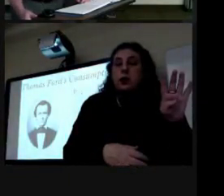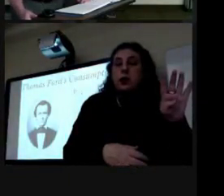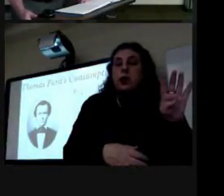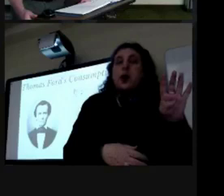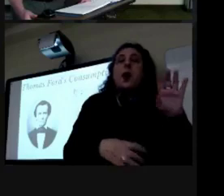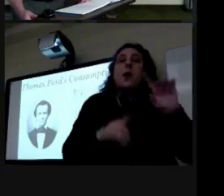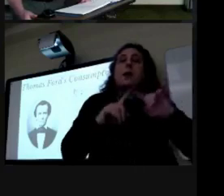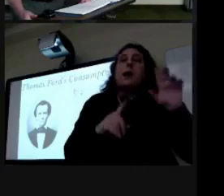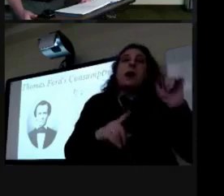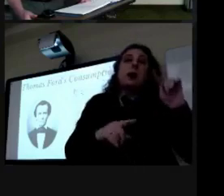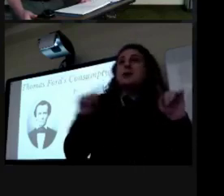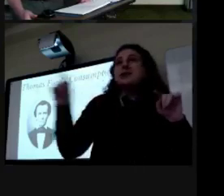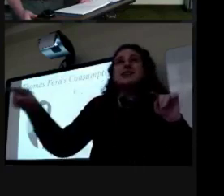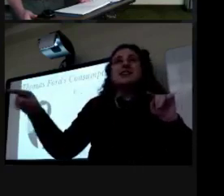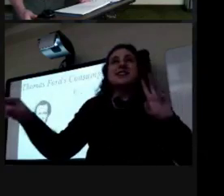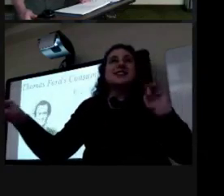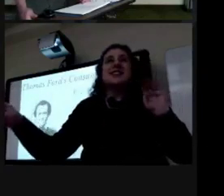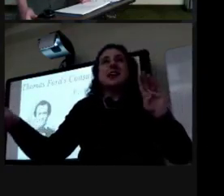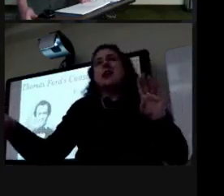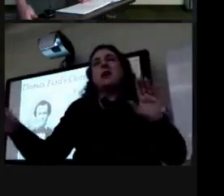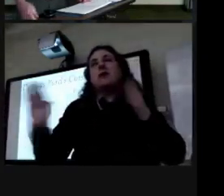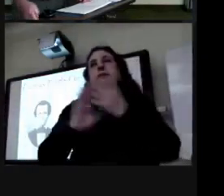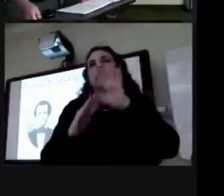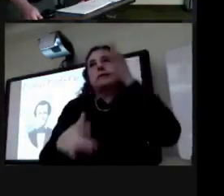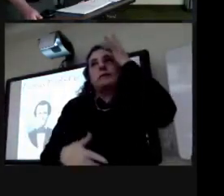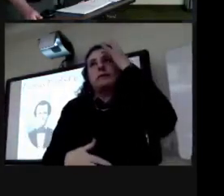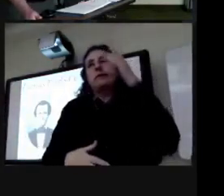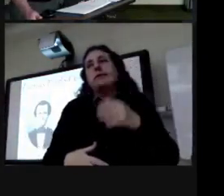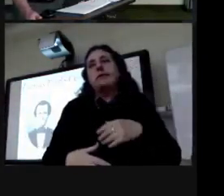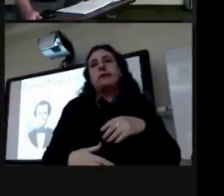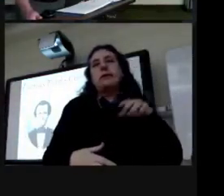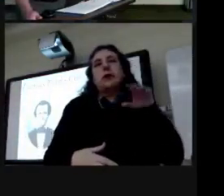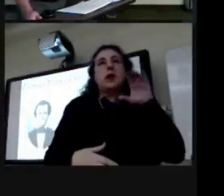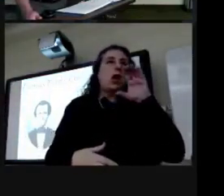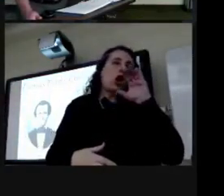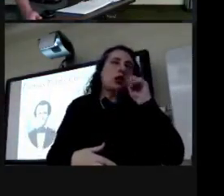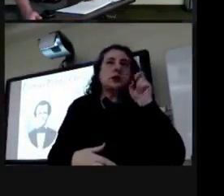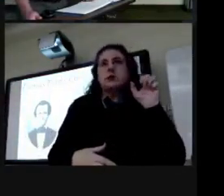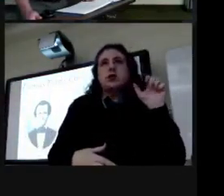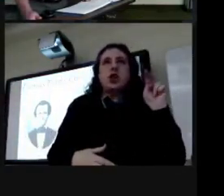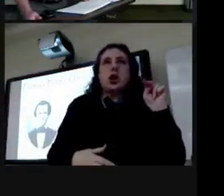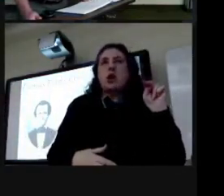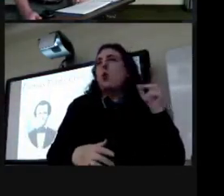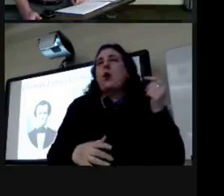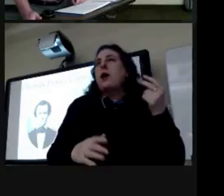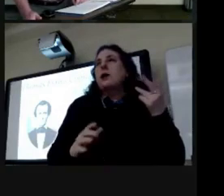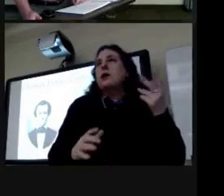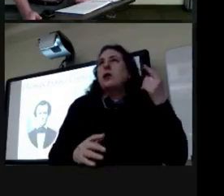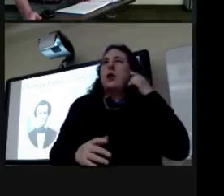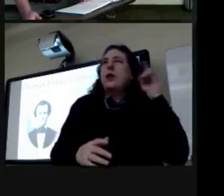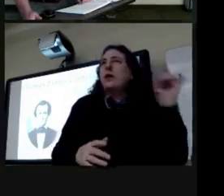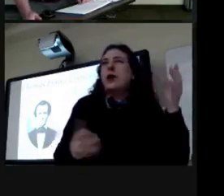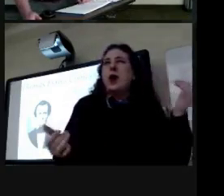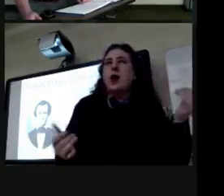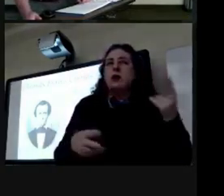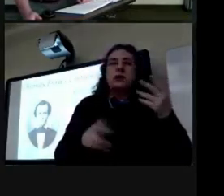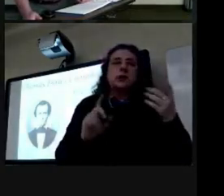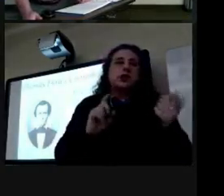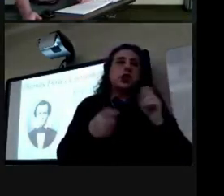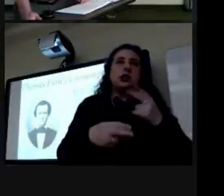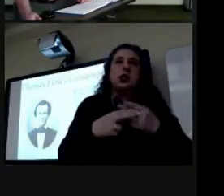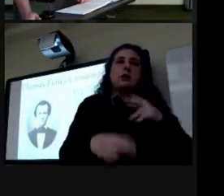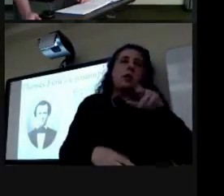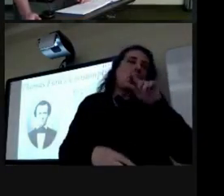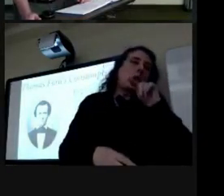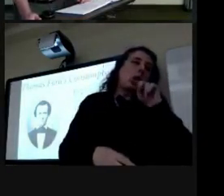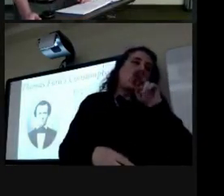he also contracted consumption um so consumption is something we don't think about so much we call it tuberculosis nowadays though